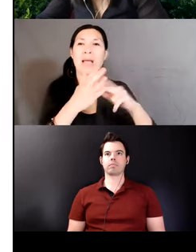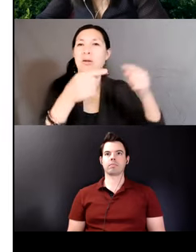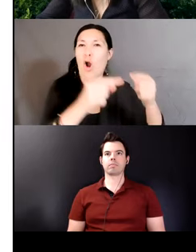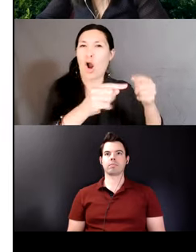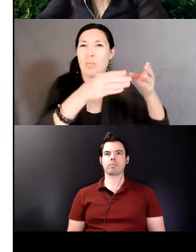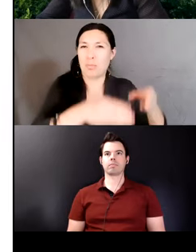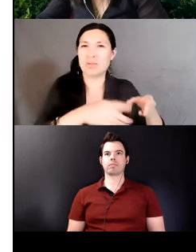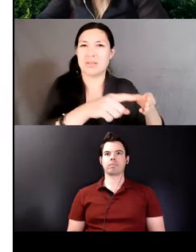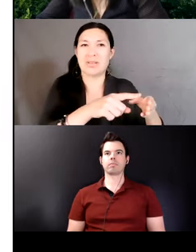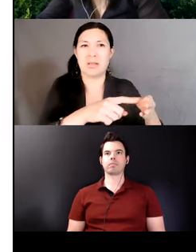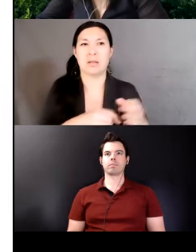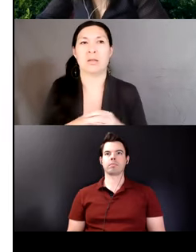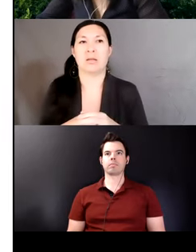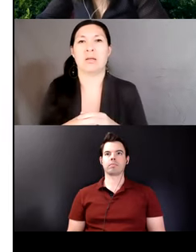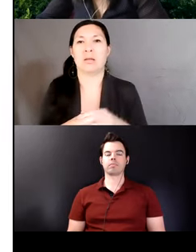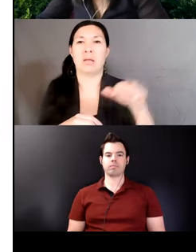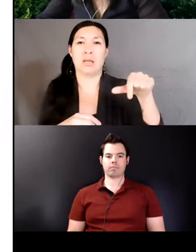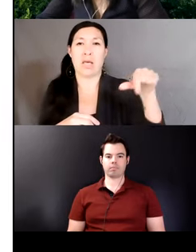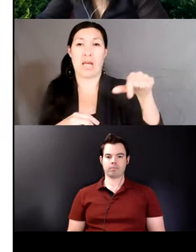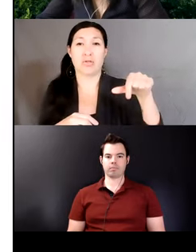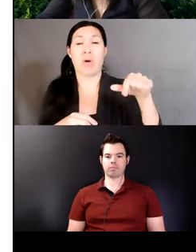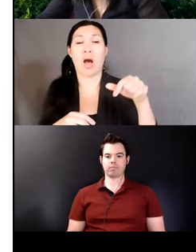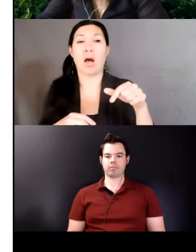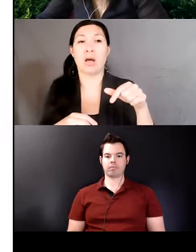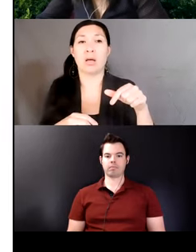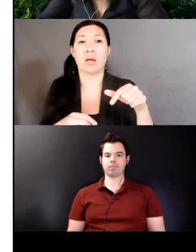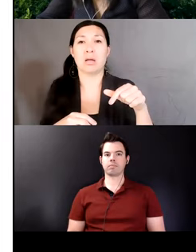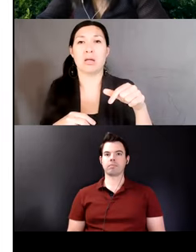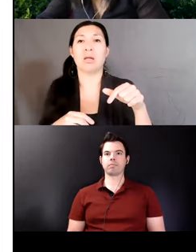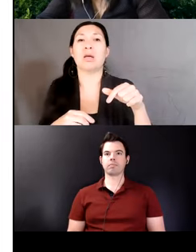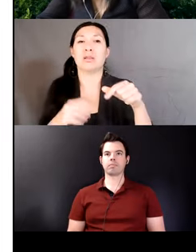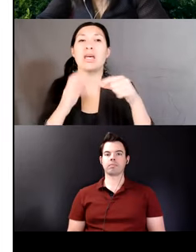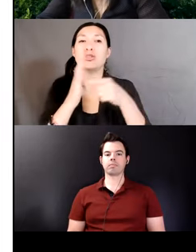meaning is expressed to the complex suffixes.